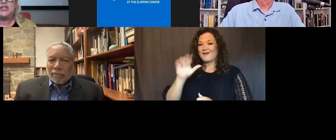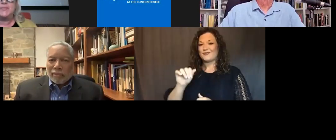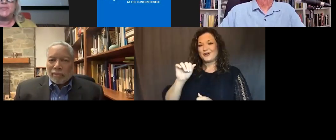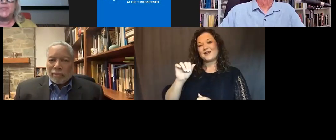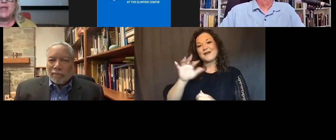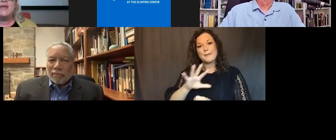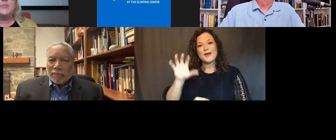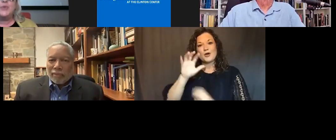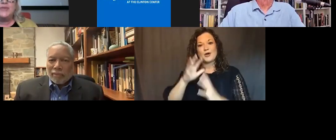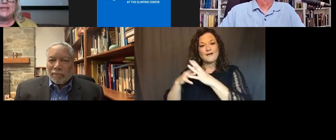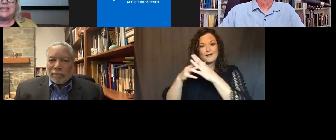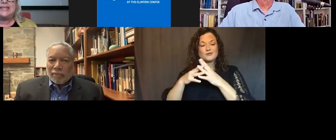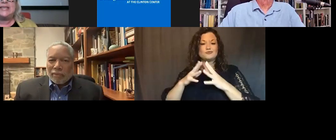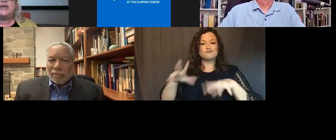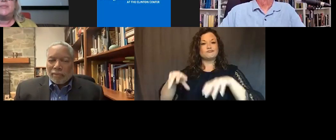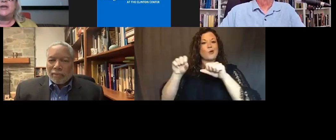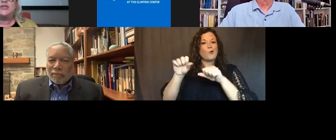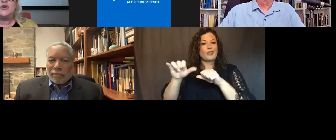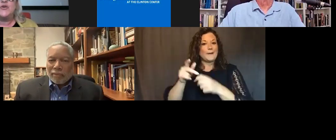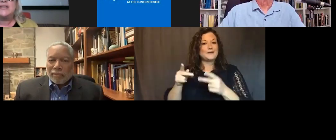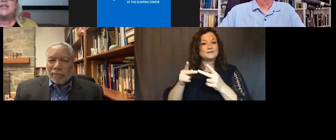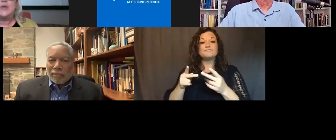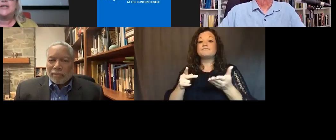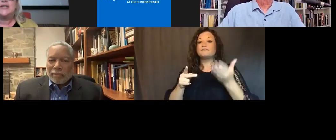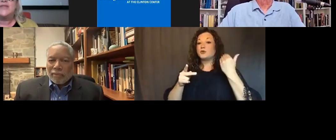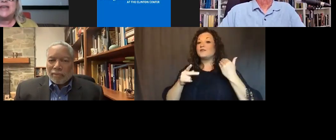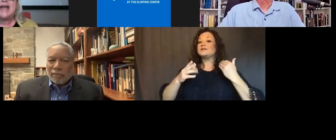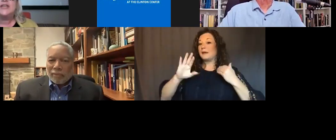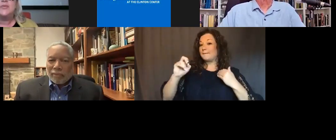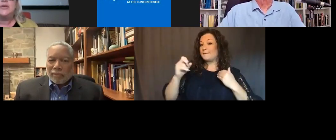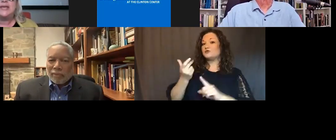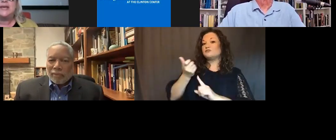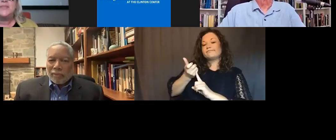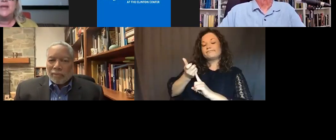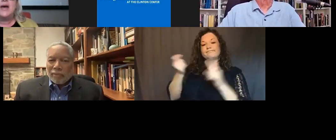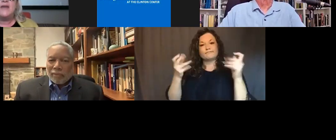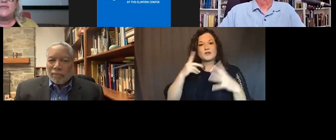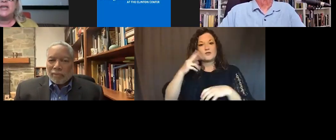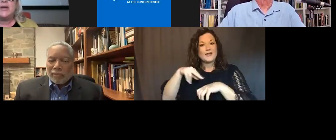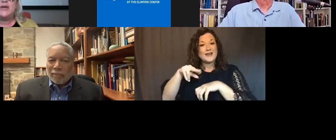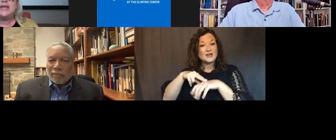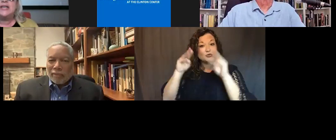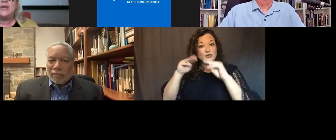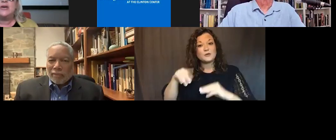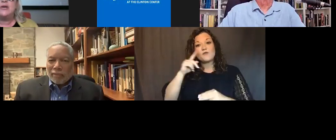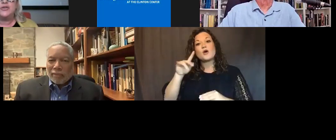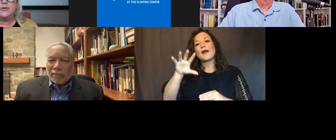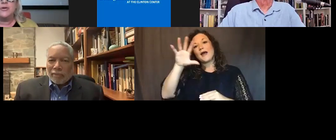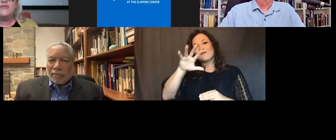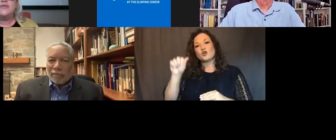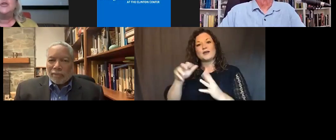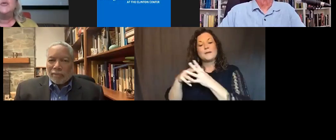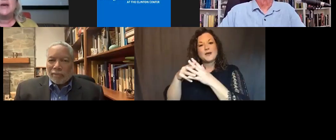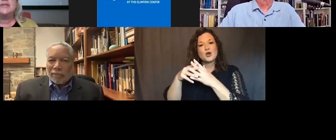position. Previously, Secretary Bunch served as the director of the National Museum of African American History and Culture